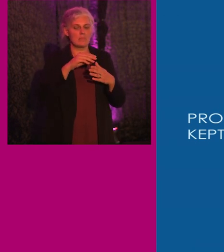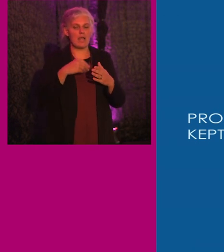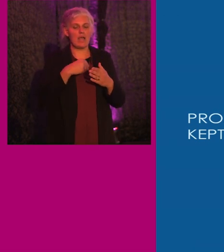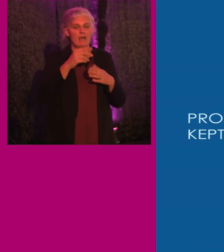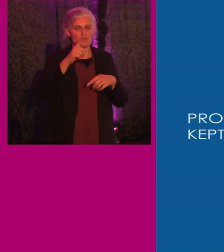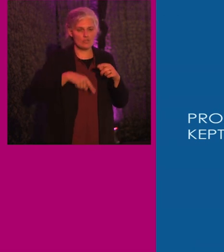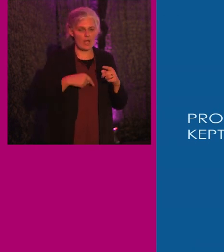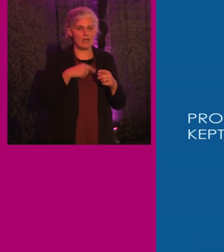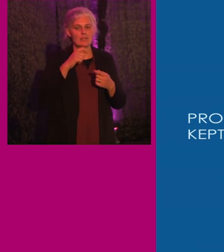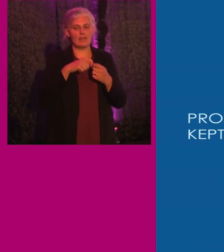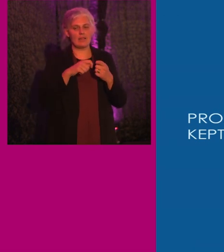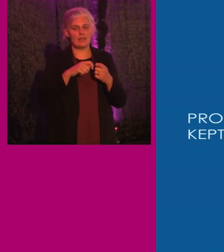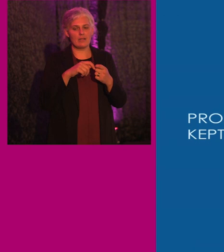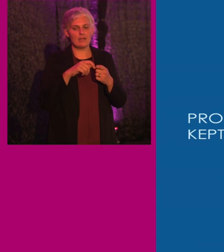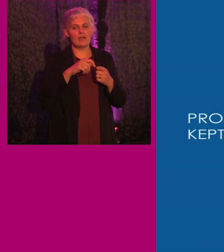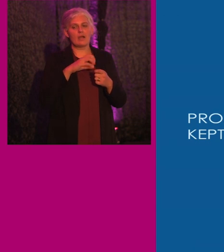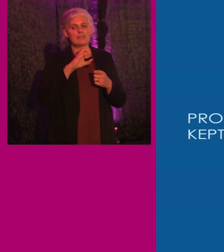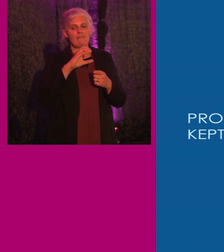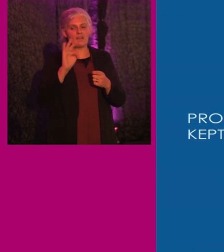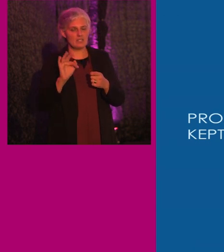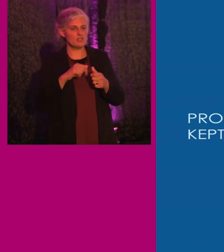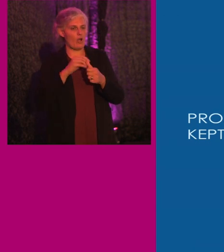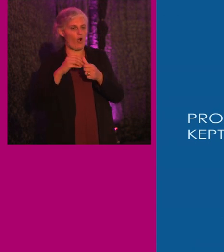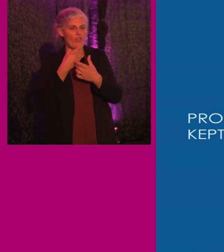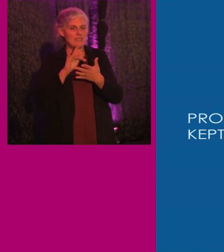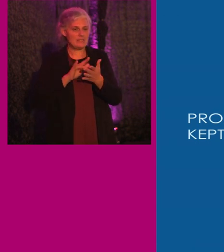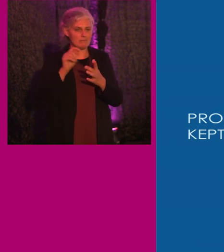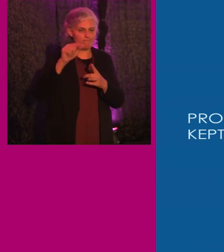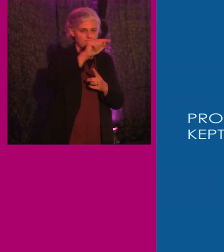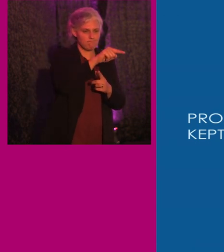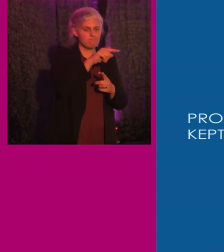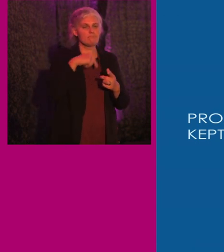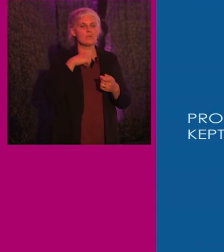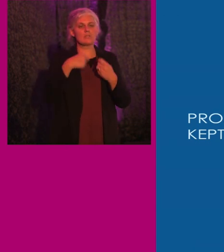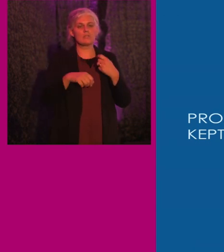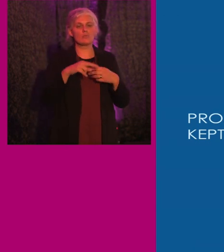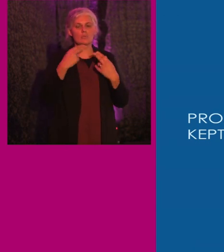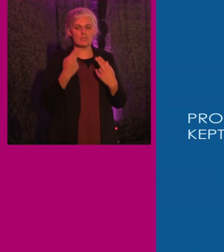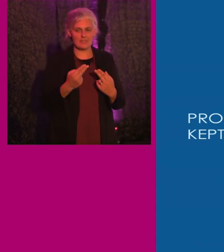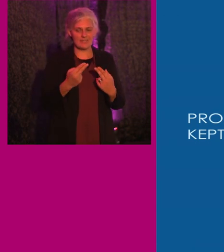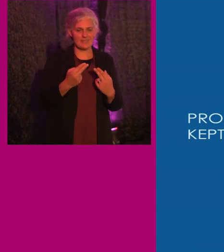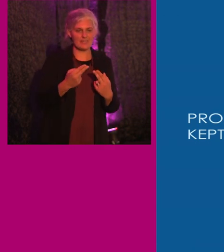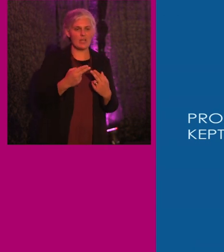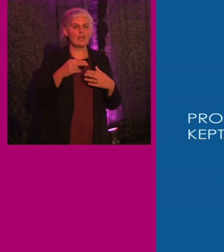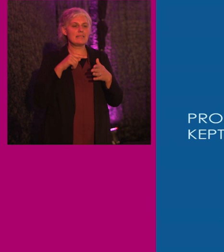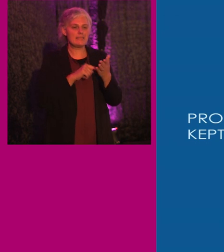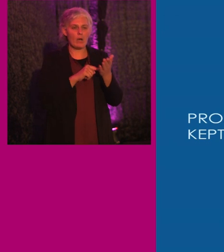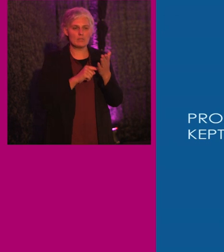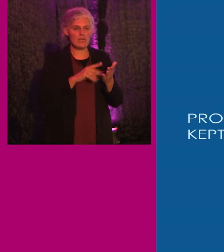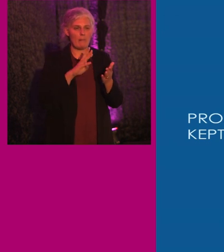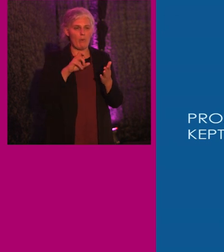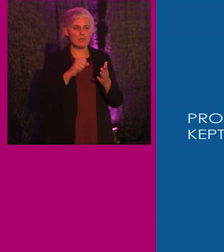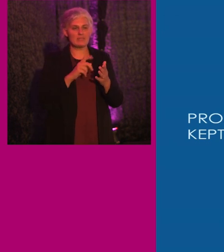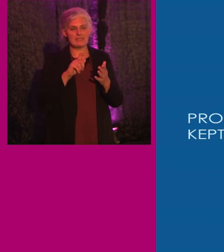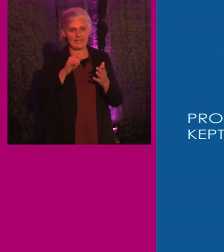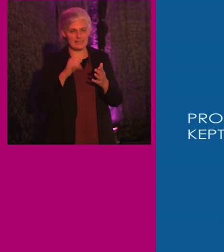San Francisco, and Los Angeles. The City of New Orleans recently agreed to bring thousands of bus stops into compliance